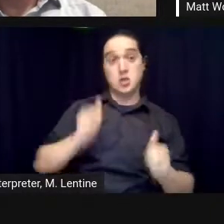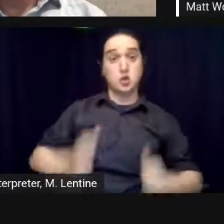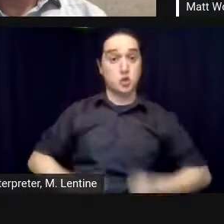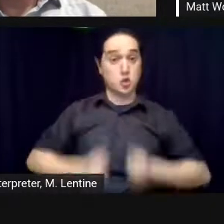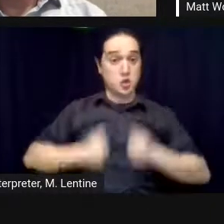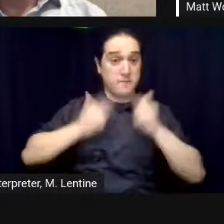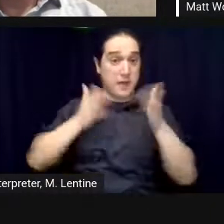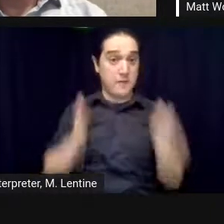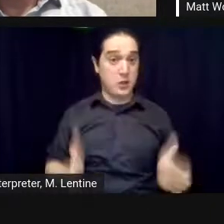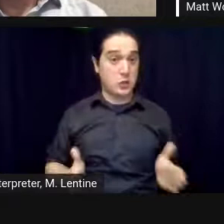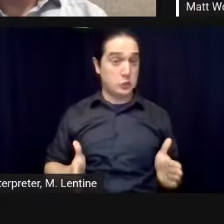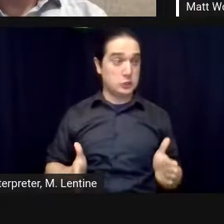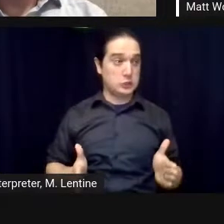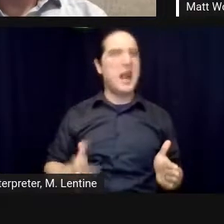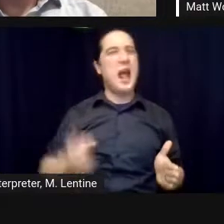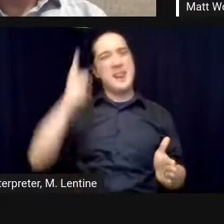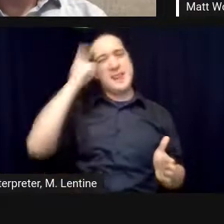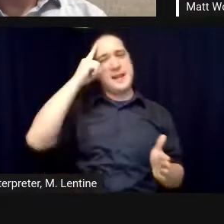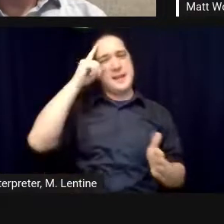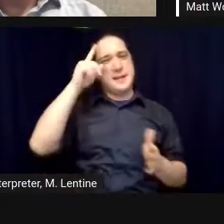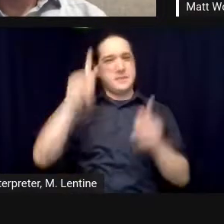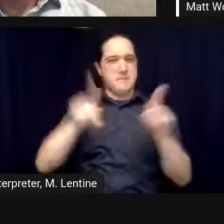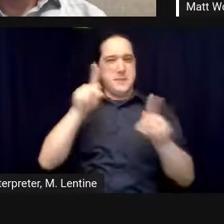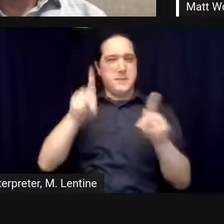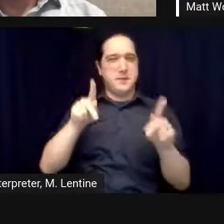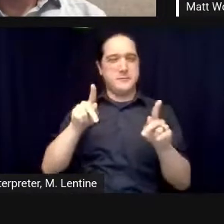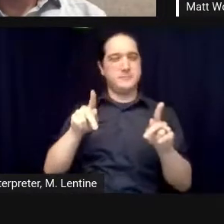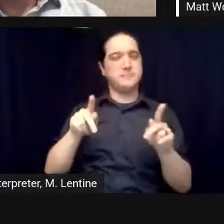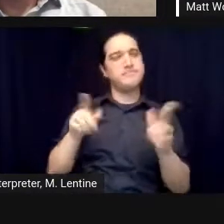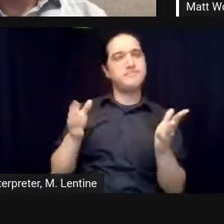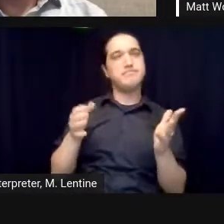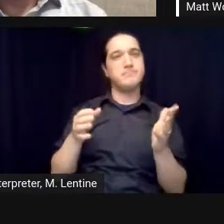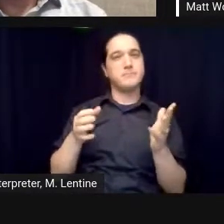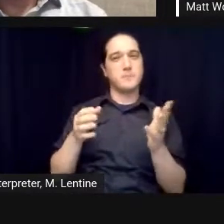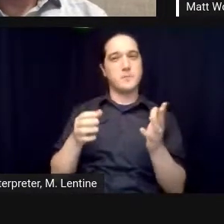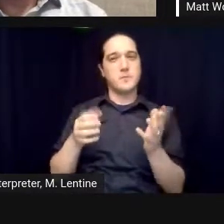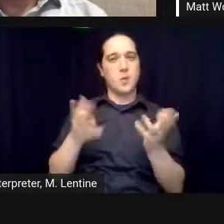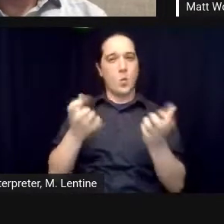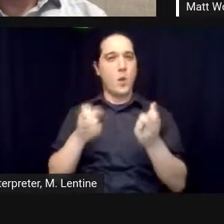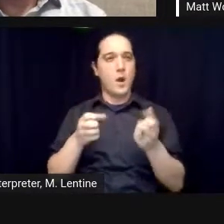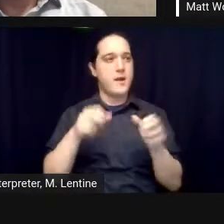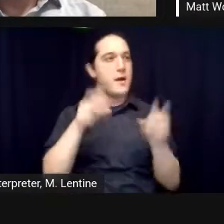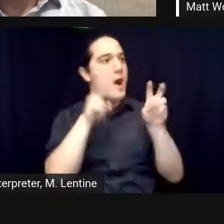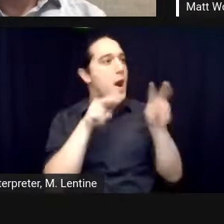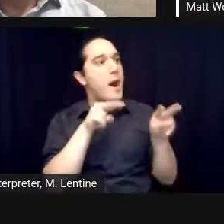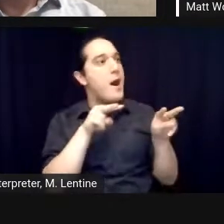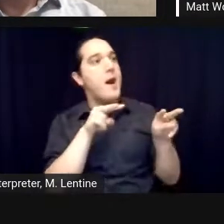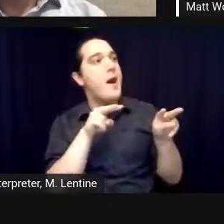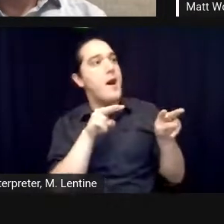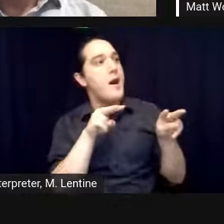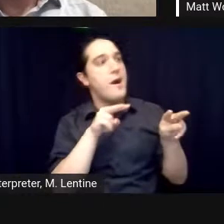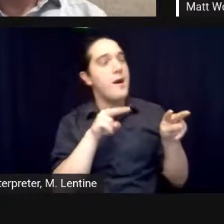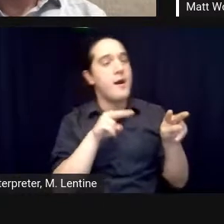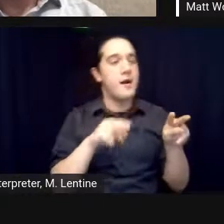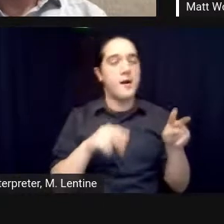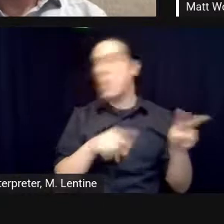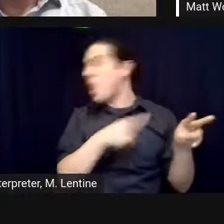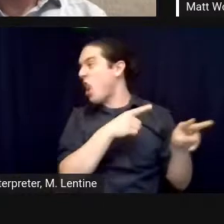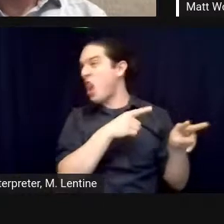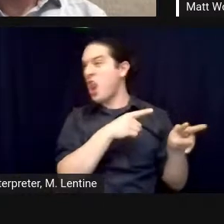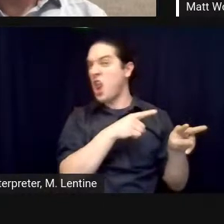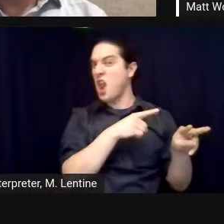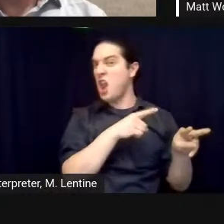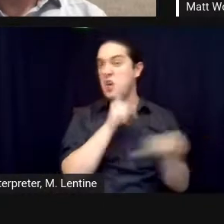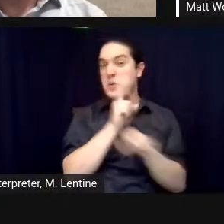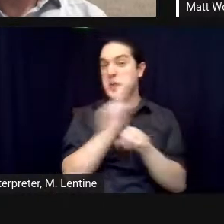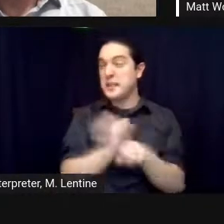think the public was looking at this as a human experiment and to some extent it was but the word experiment is really loaded